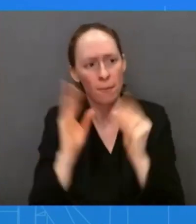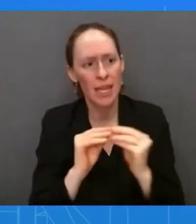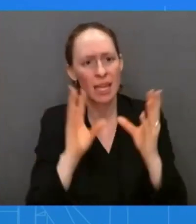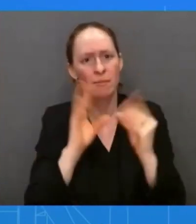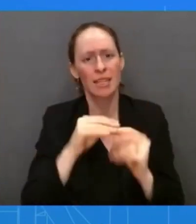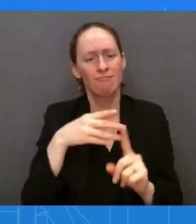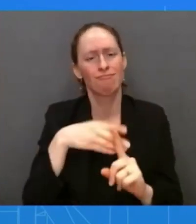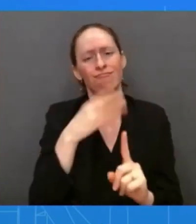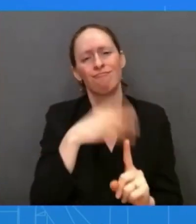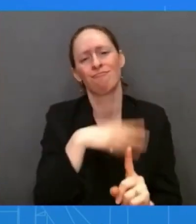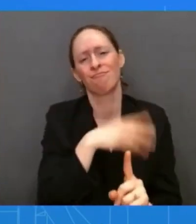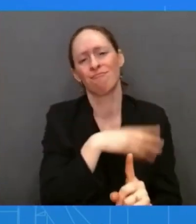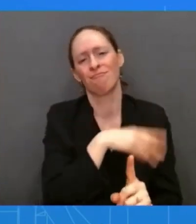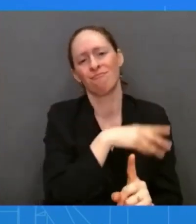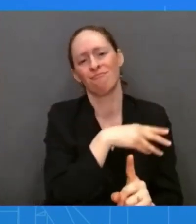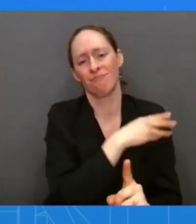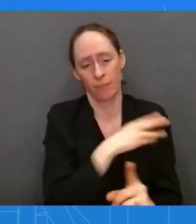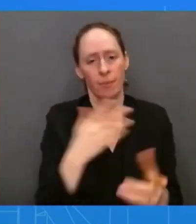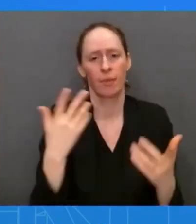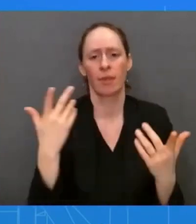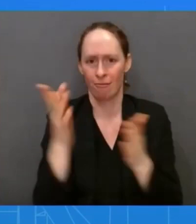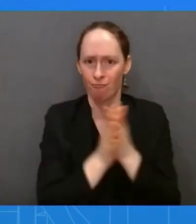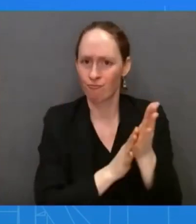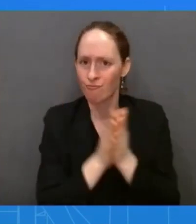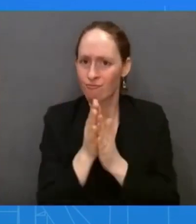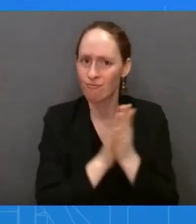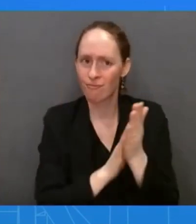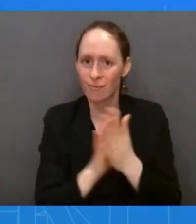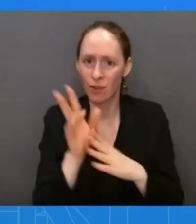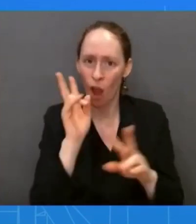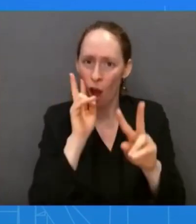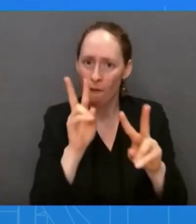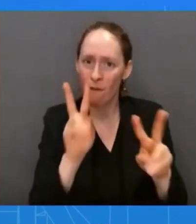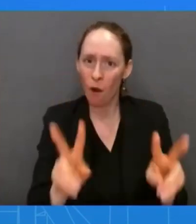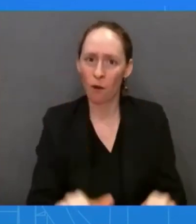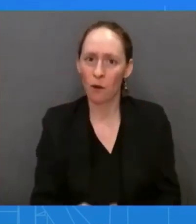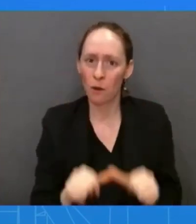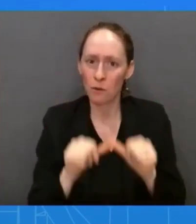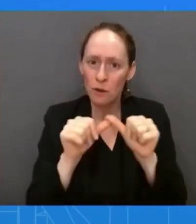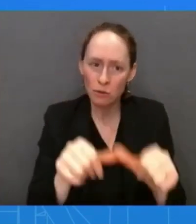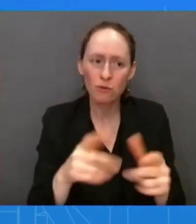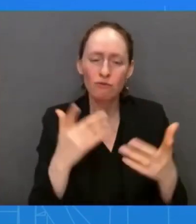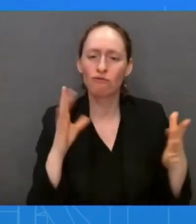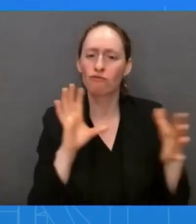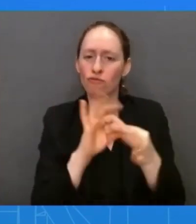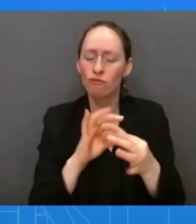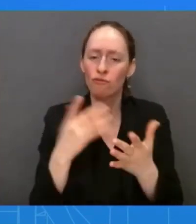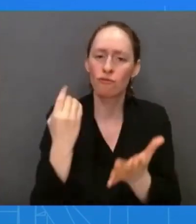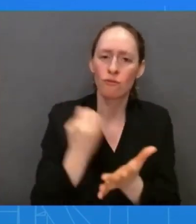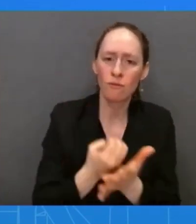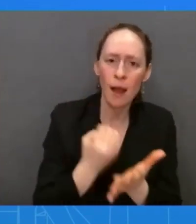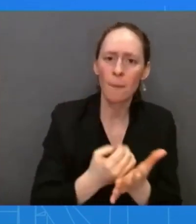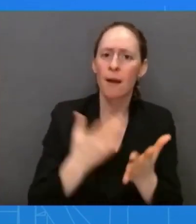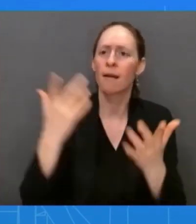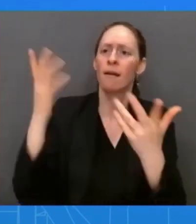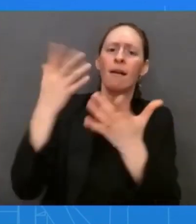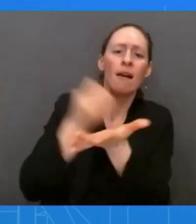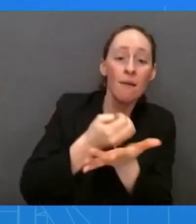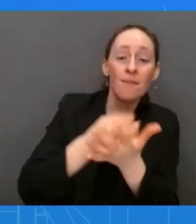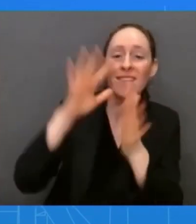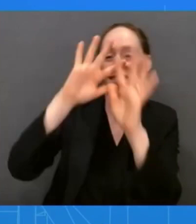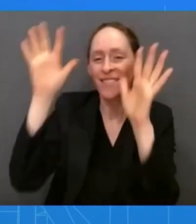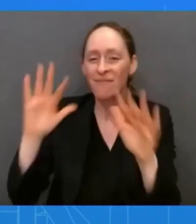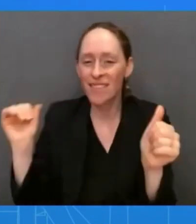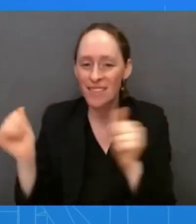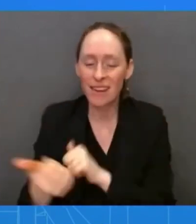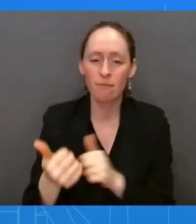economic ties, to promote inclusive growth, to address, as they said, climate change, enhance North America's competitiveness, and strengthen our